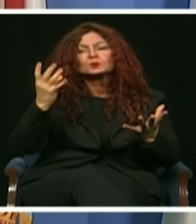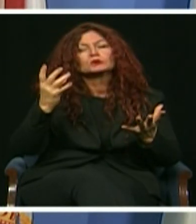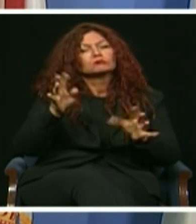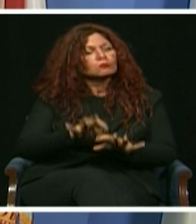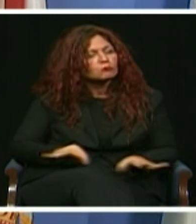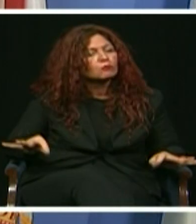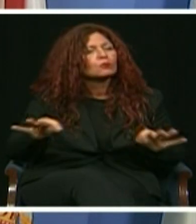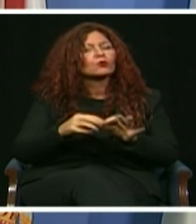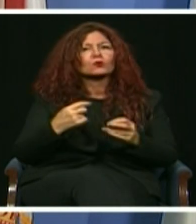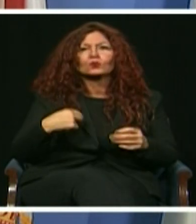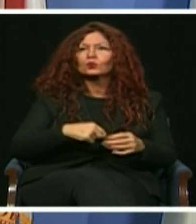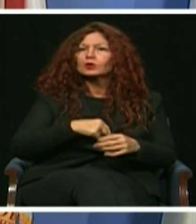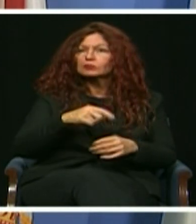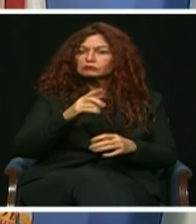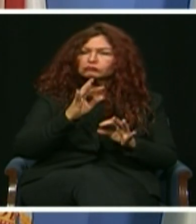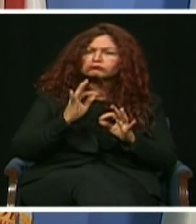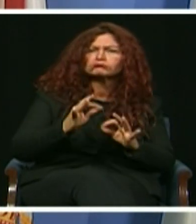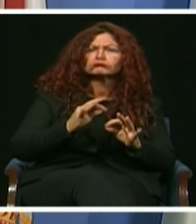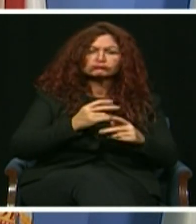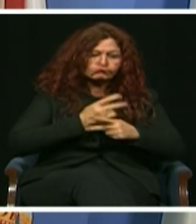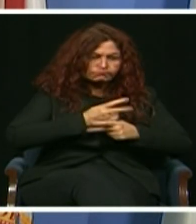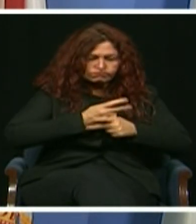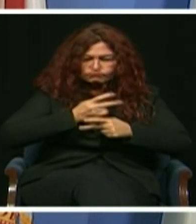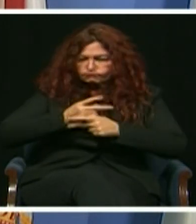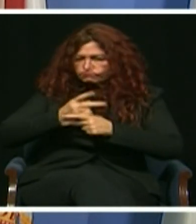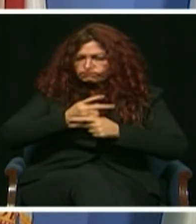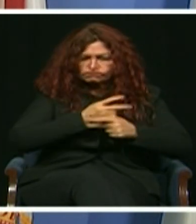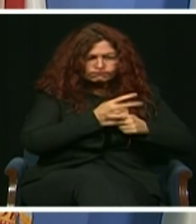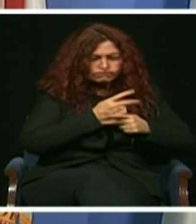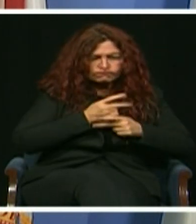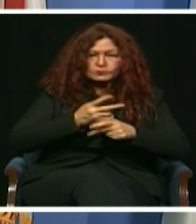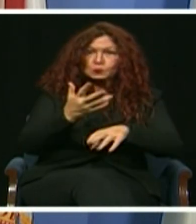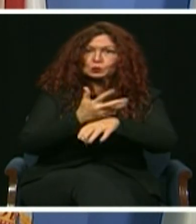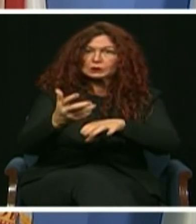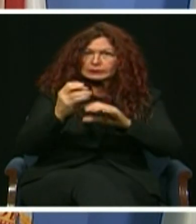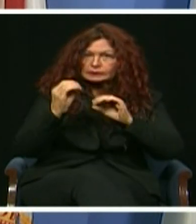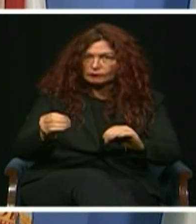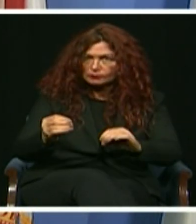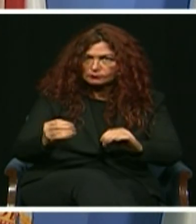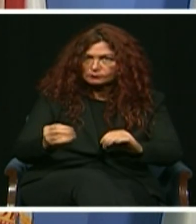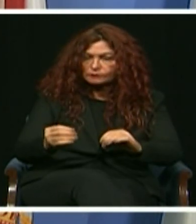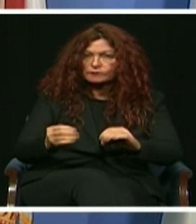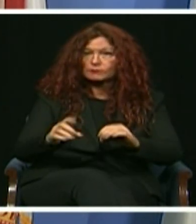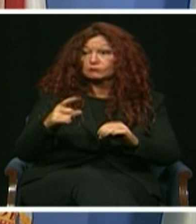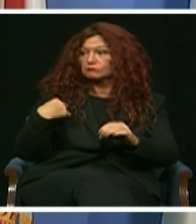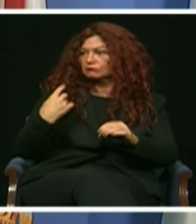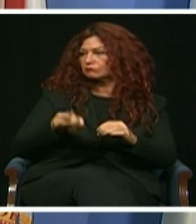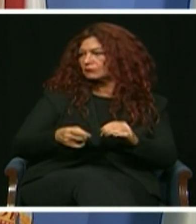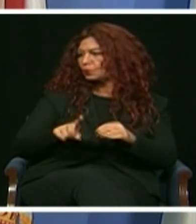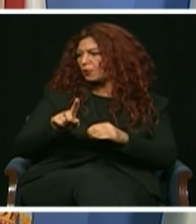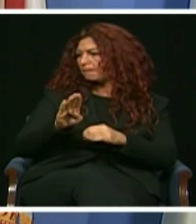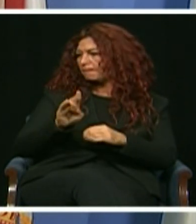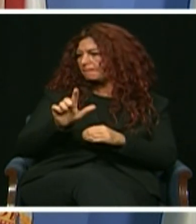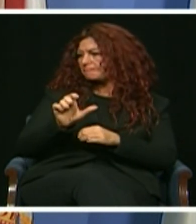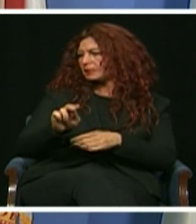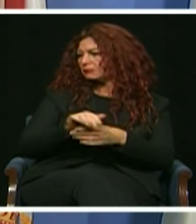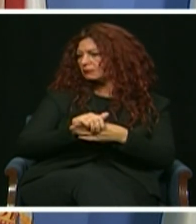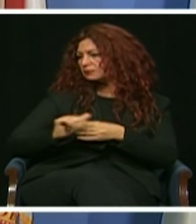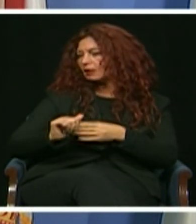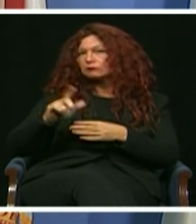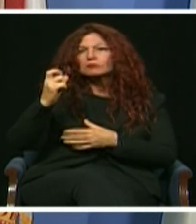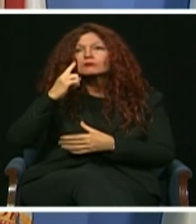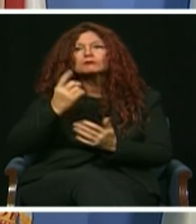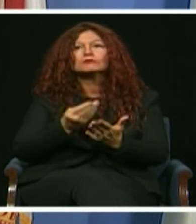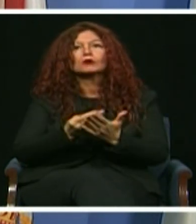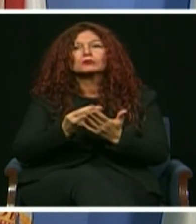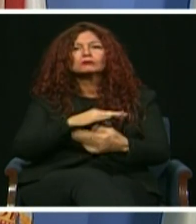and collaboration are key to ensuring we use every dollar wisely. We've invested nearly a billion dollars of federal funds to provide critical services.